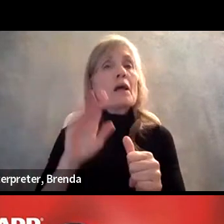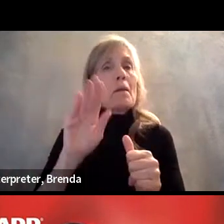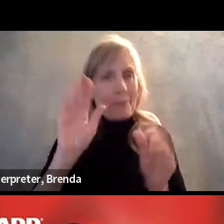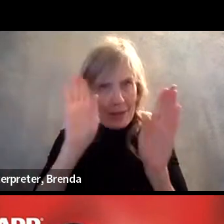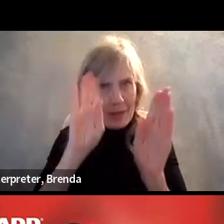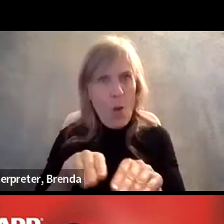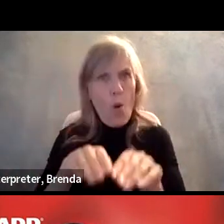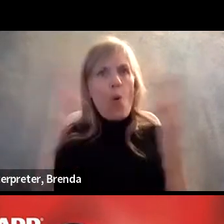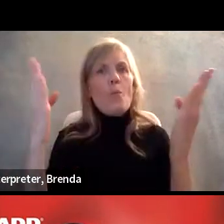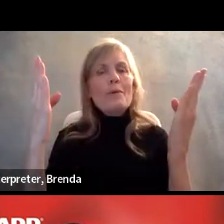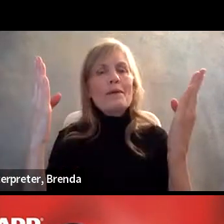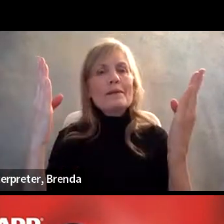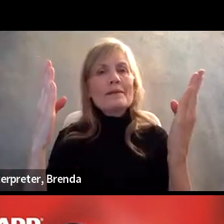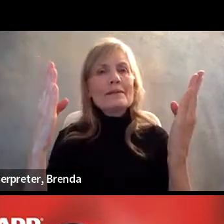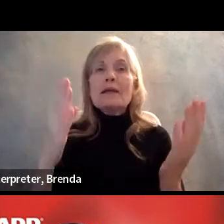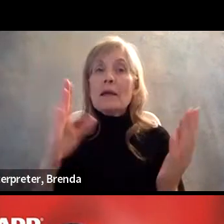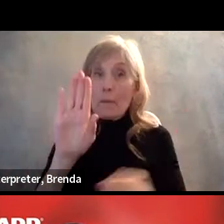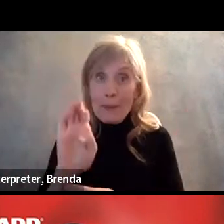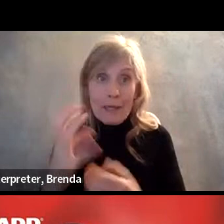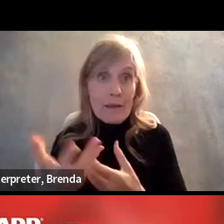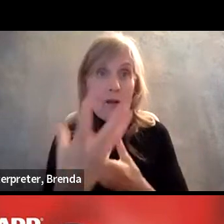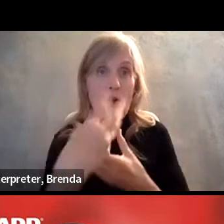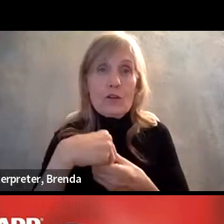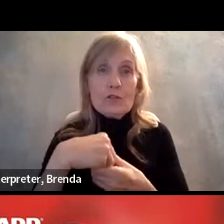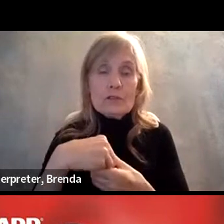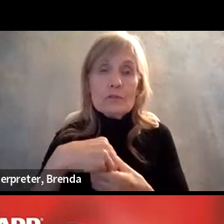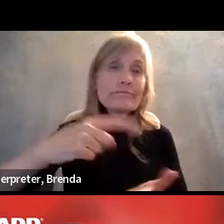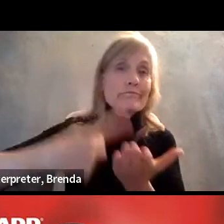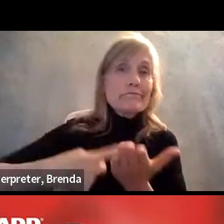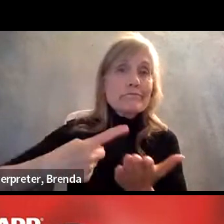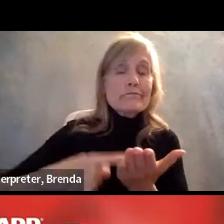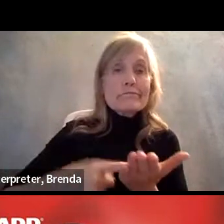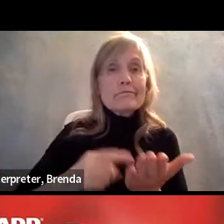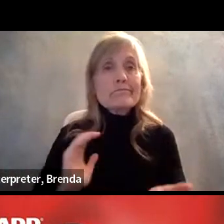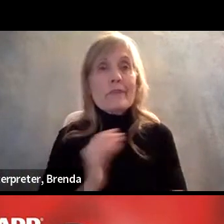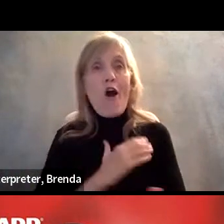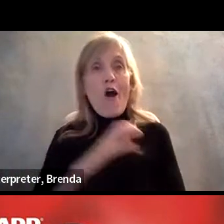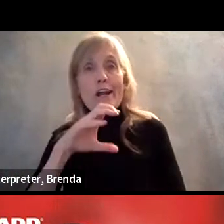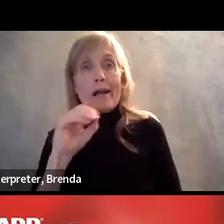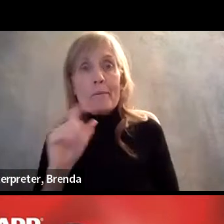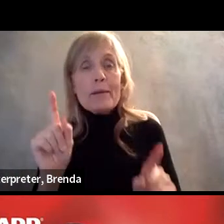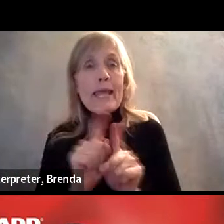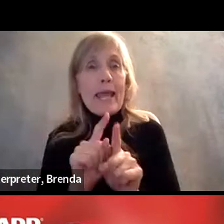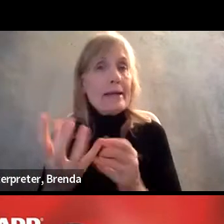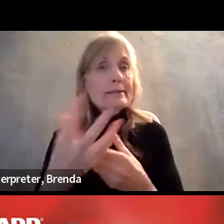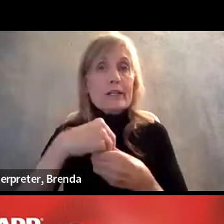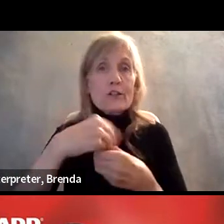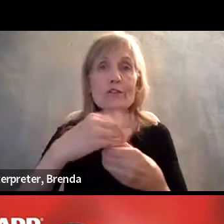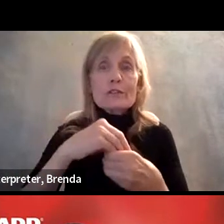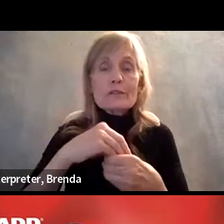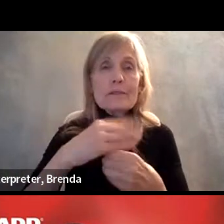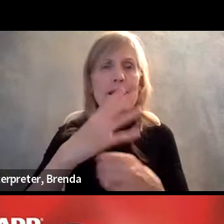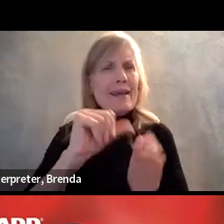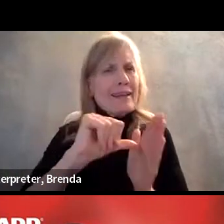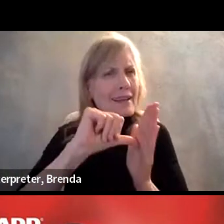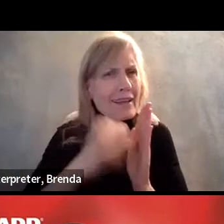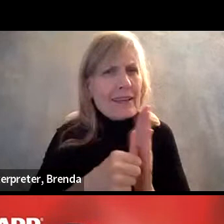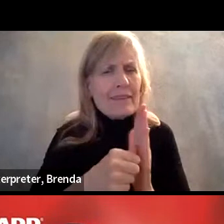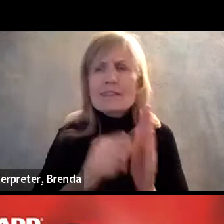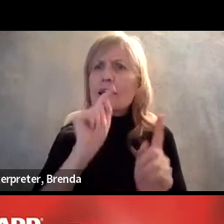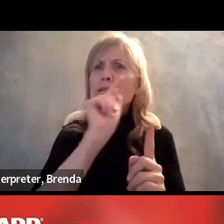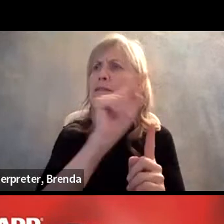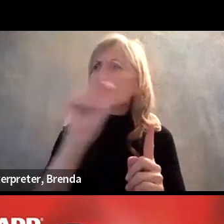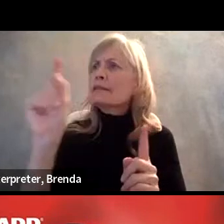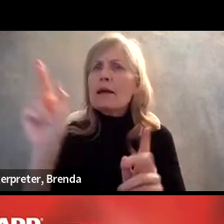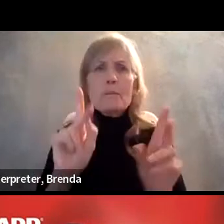be inclusive and then talk about how inclusive you are and ways to do that include highlighting your employees with disabilities